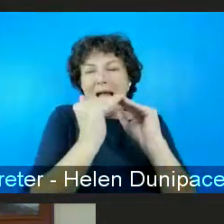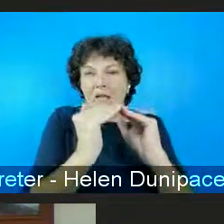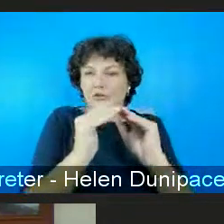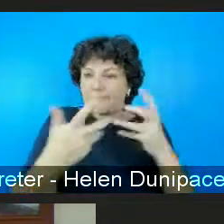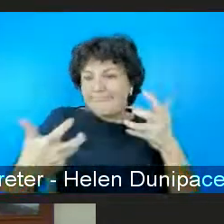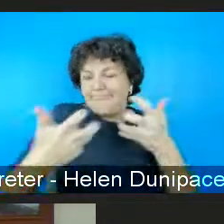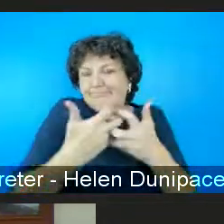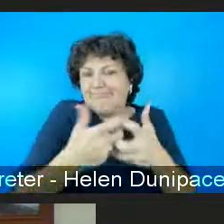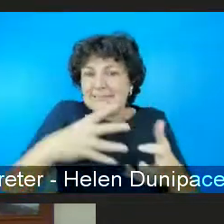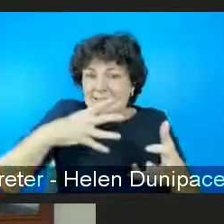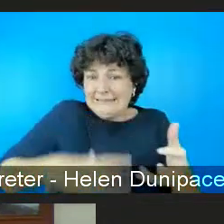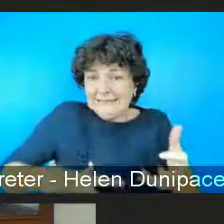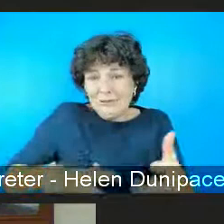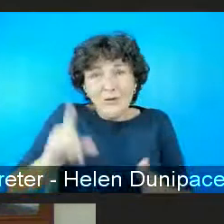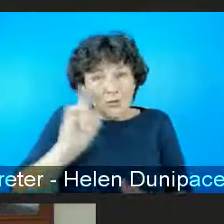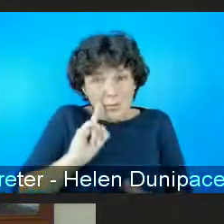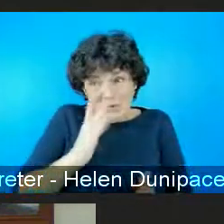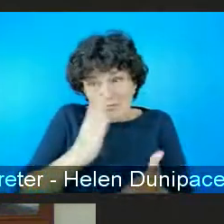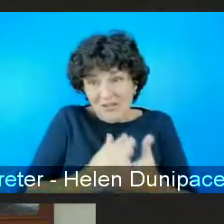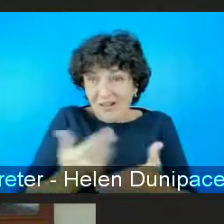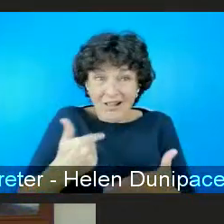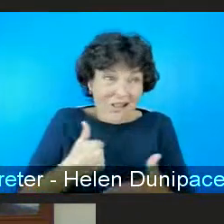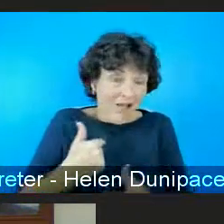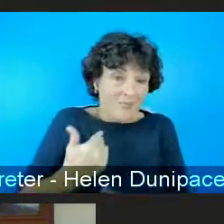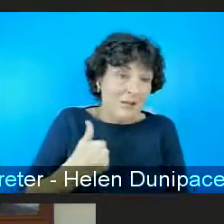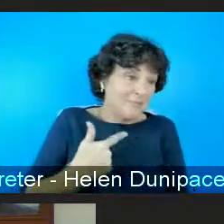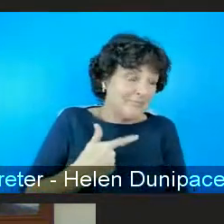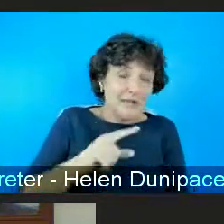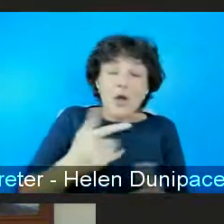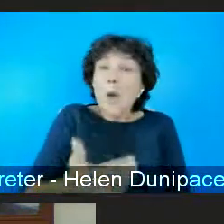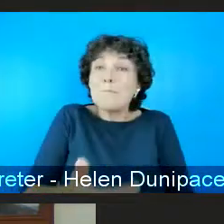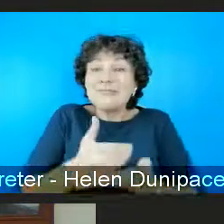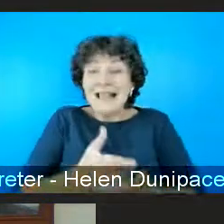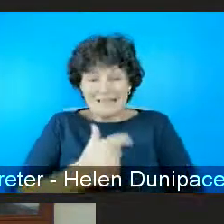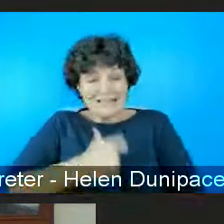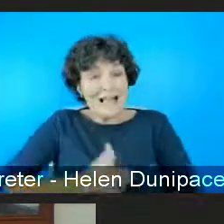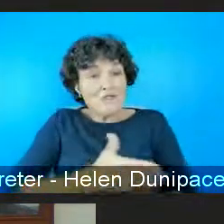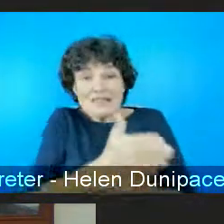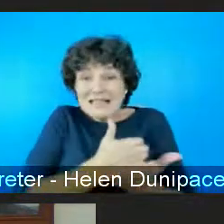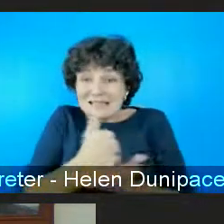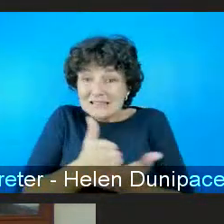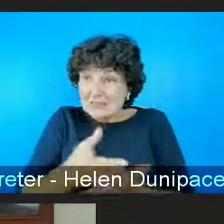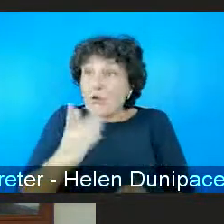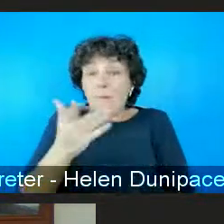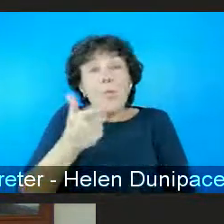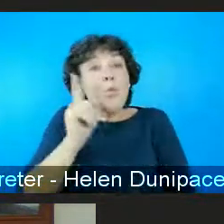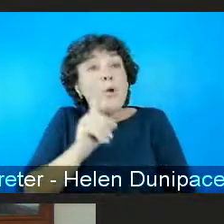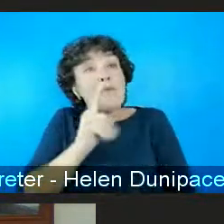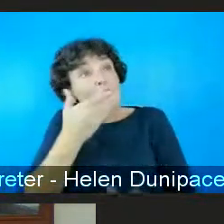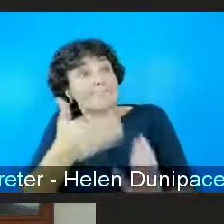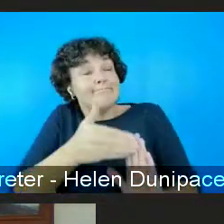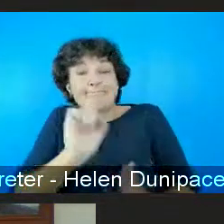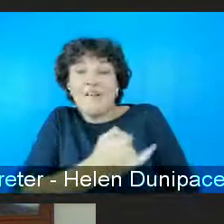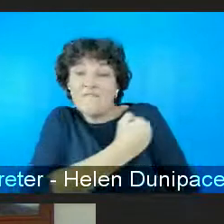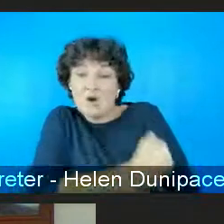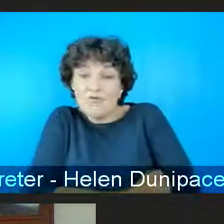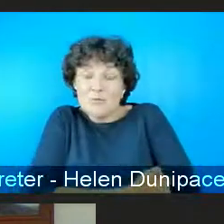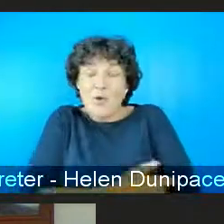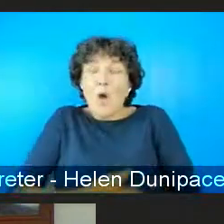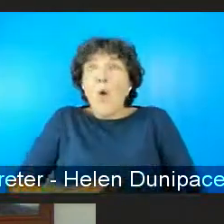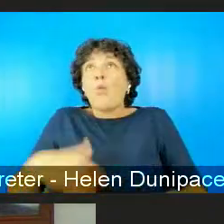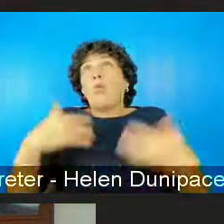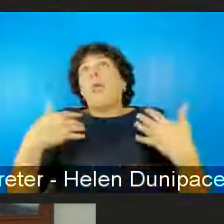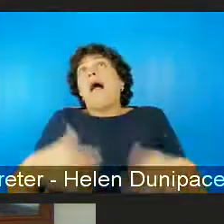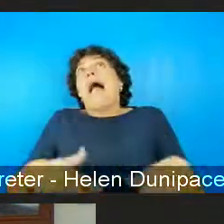um that's a um you know that's that's a piece of work some of us have been engaged in for most of our lives too